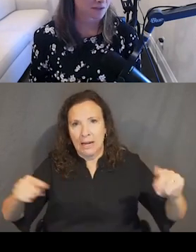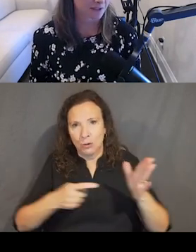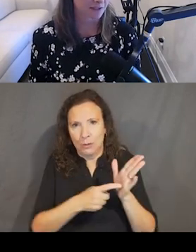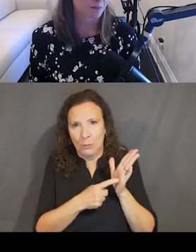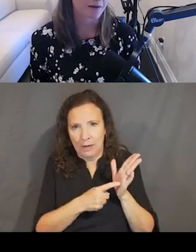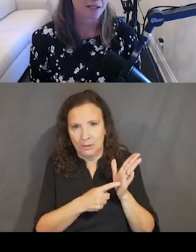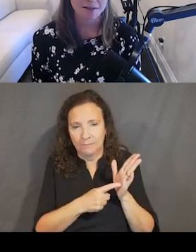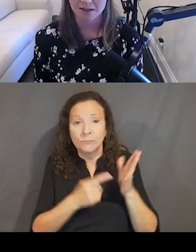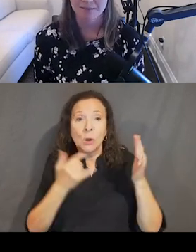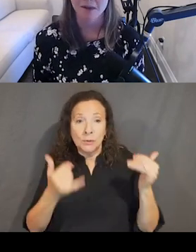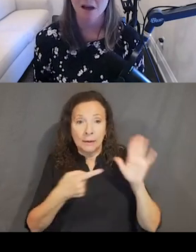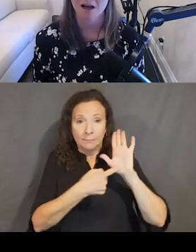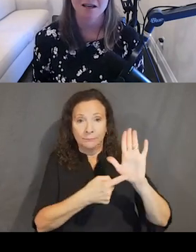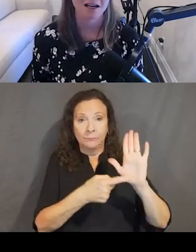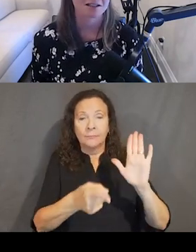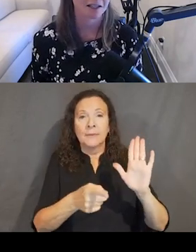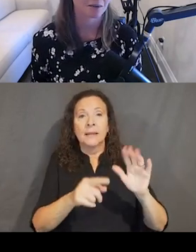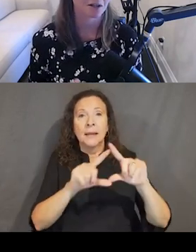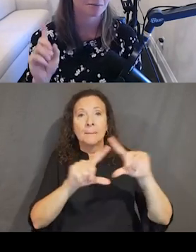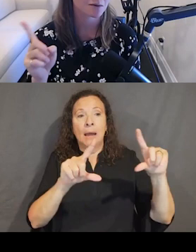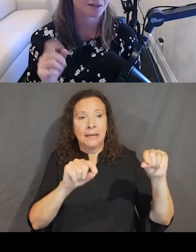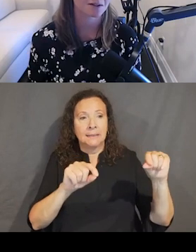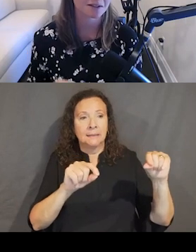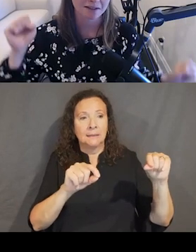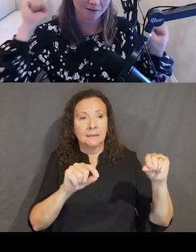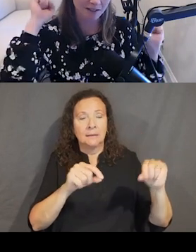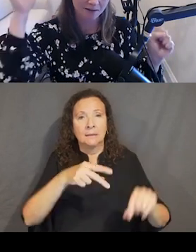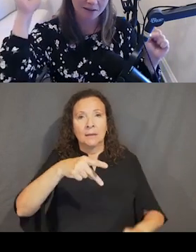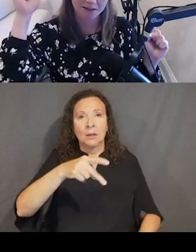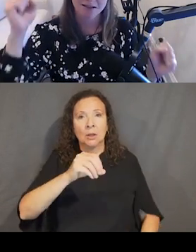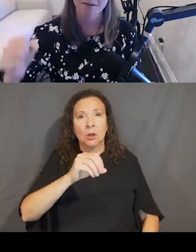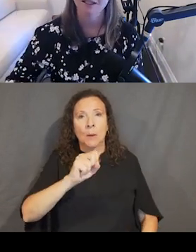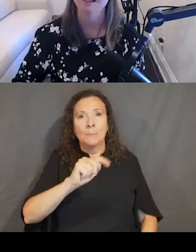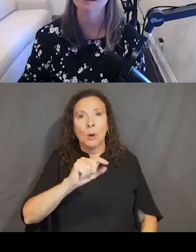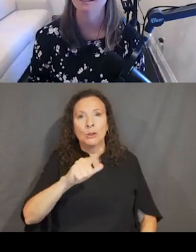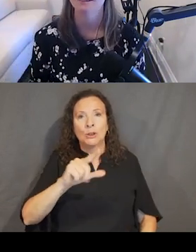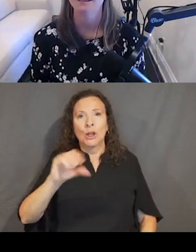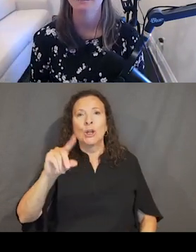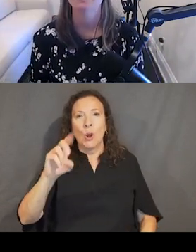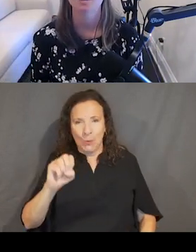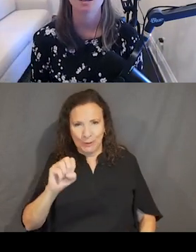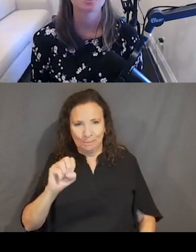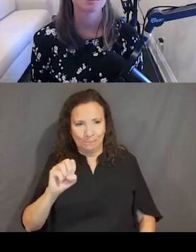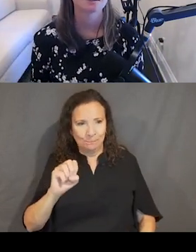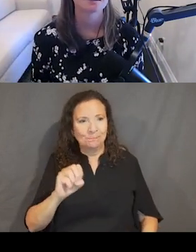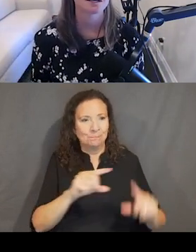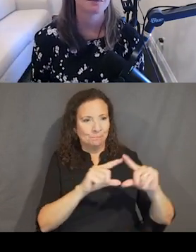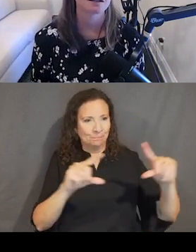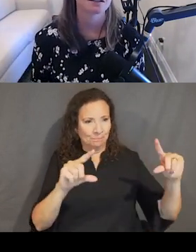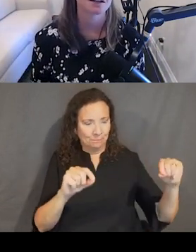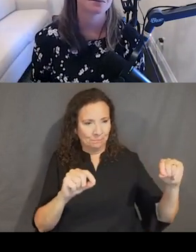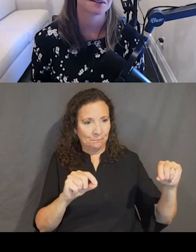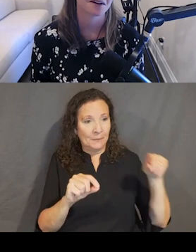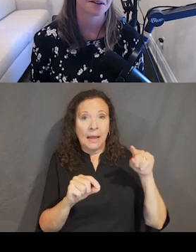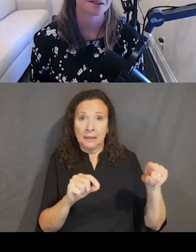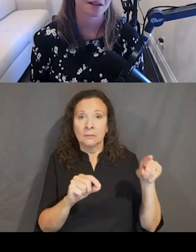now on screen, we have a text box. And it has a label called Postal Code, right? Because I'm Canadian. And I'm showing this text